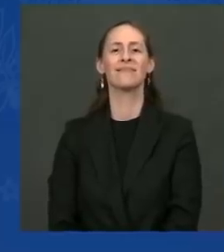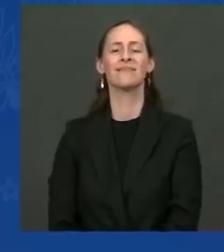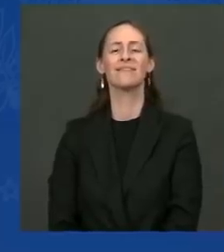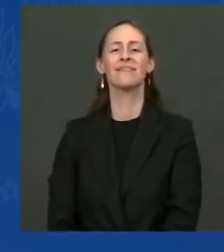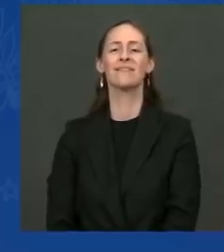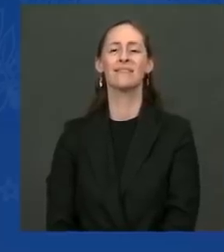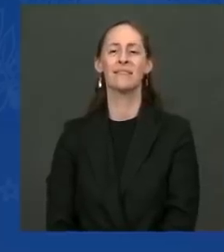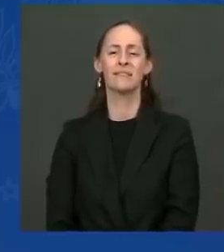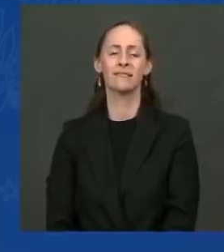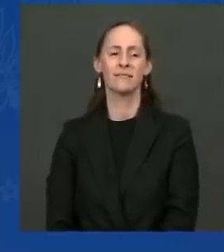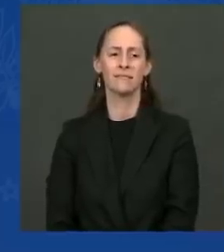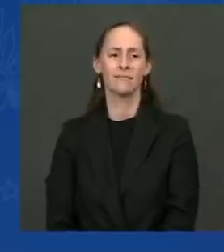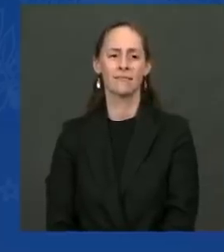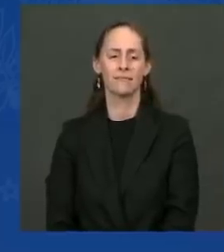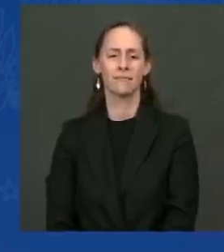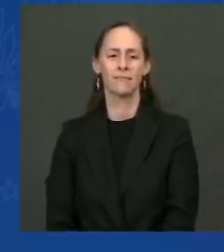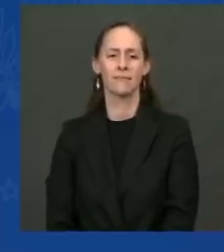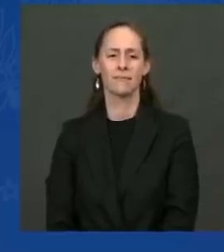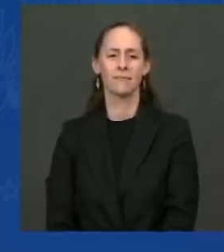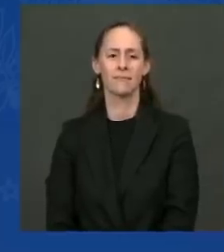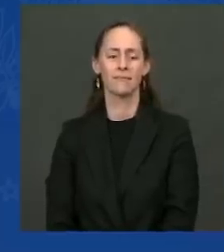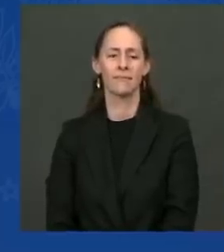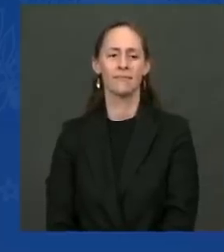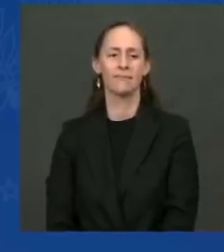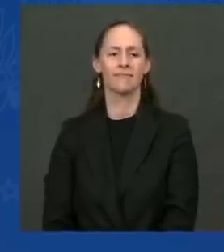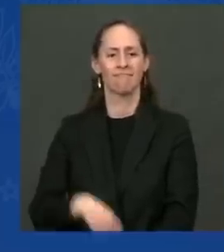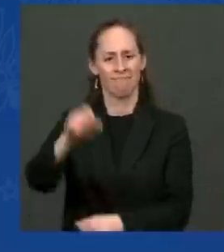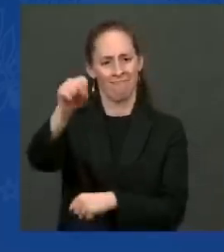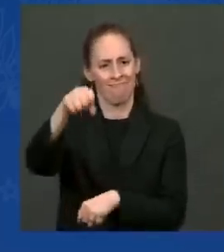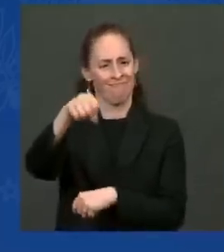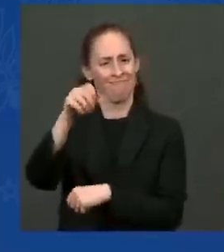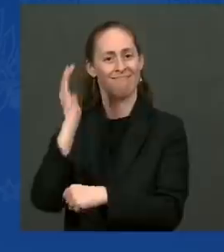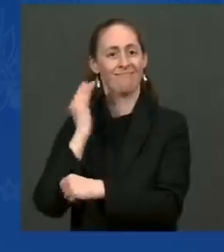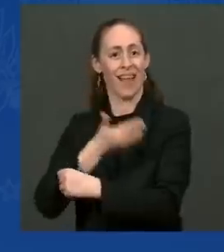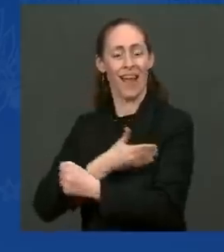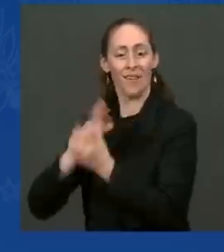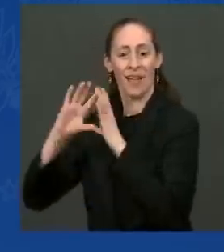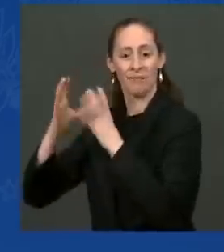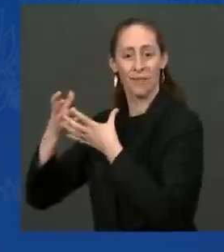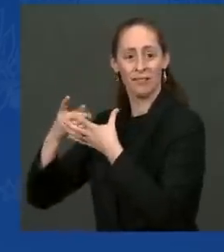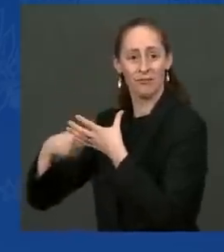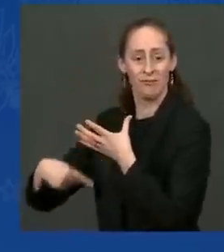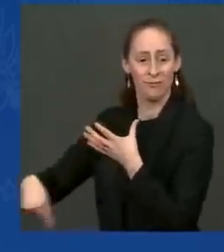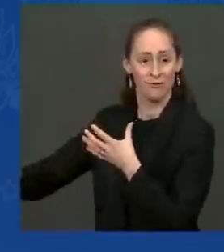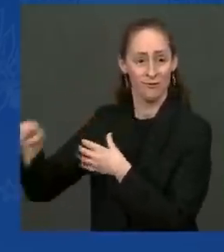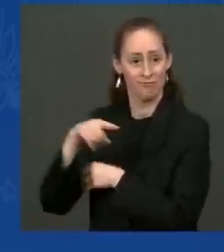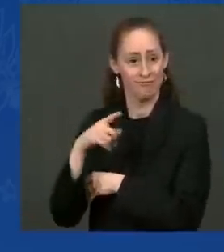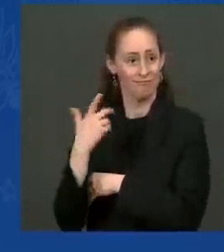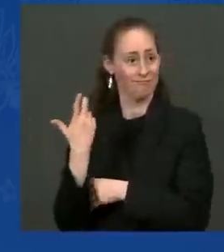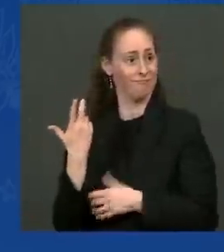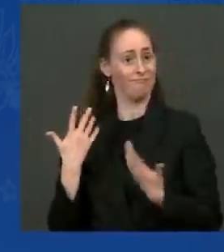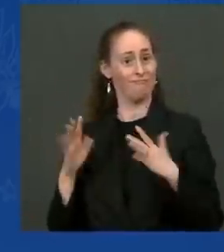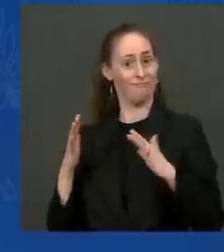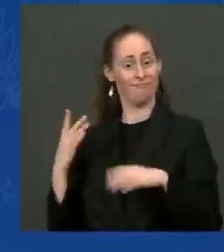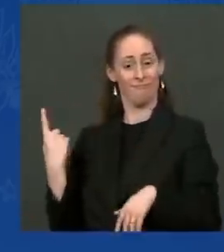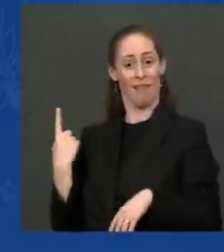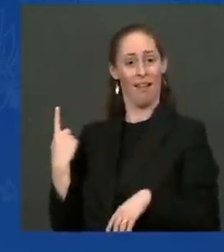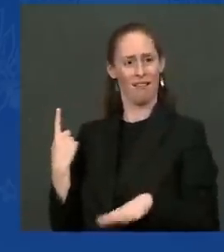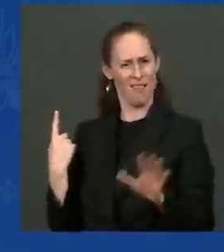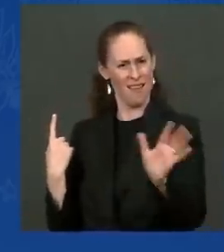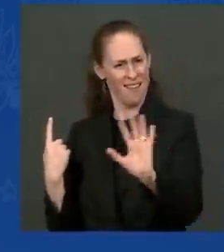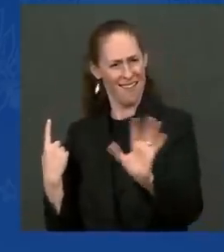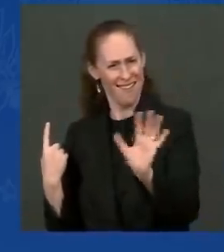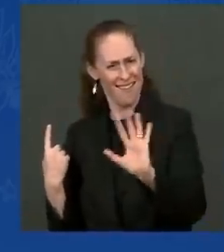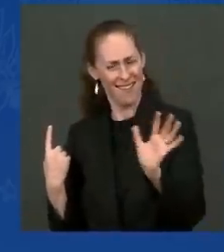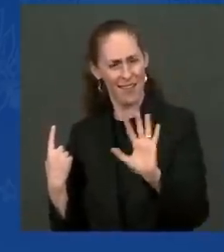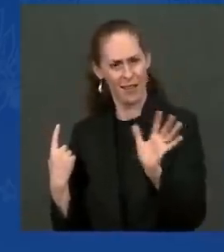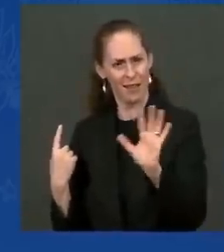And, of course, our administration did not arrive at this day by ourselves. We are also here because of